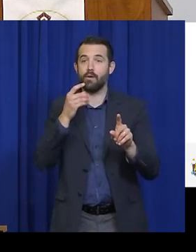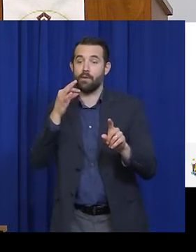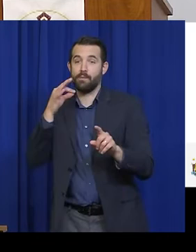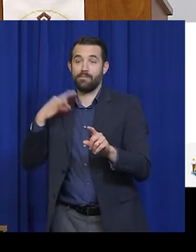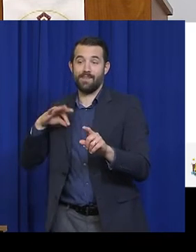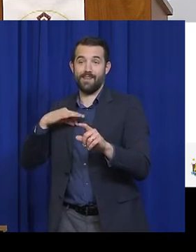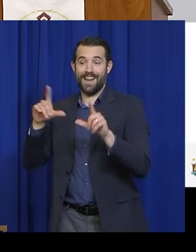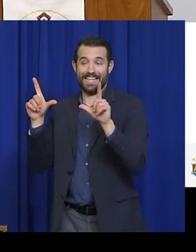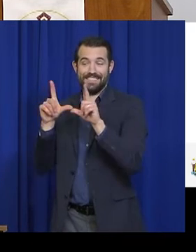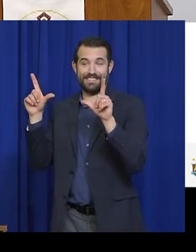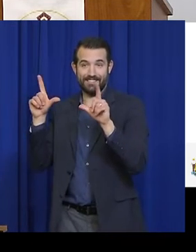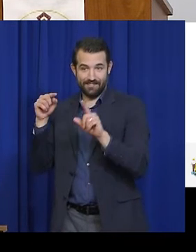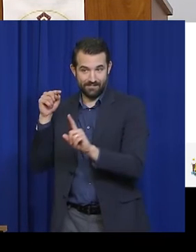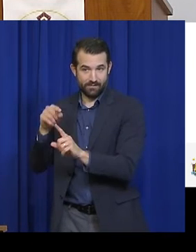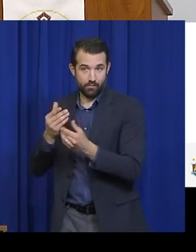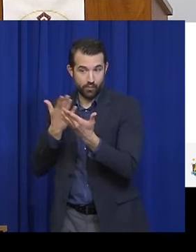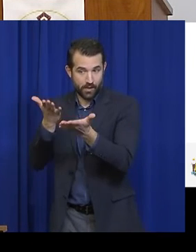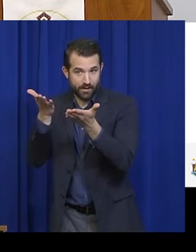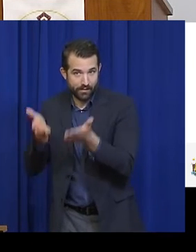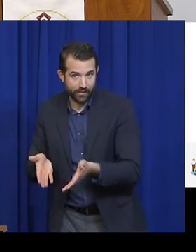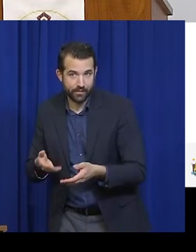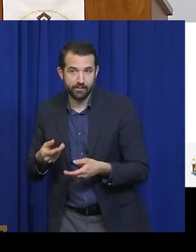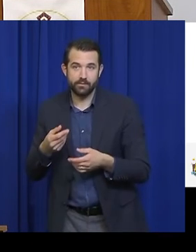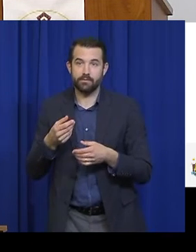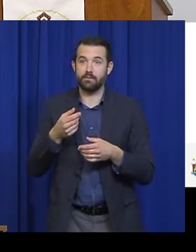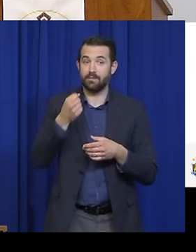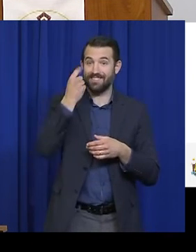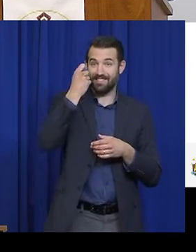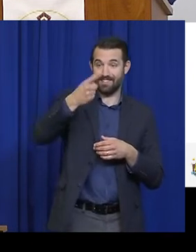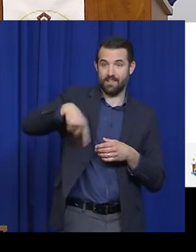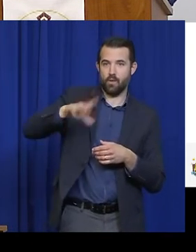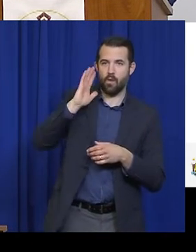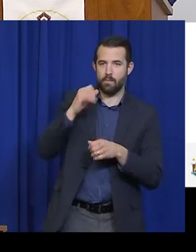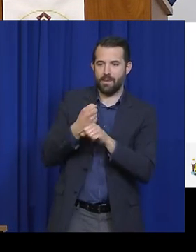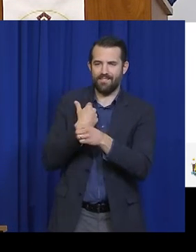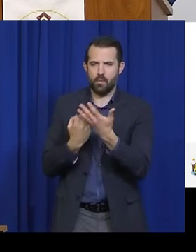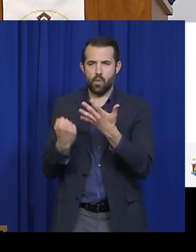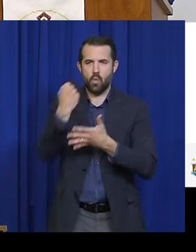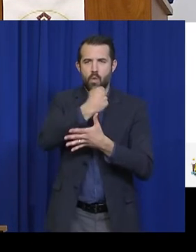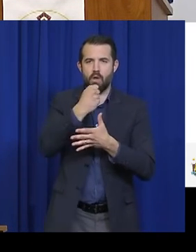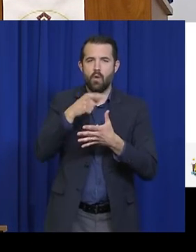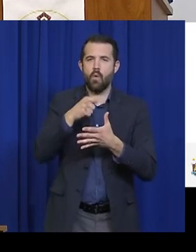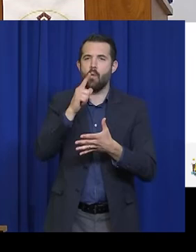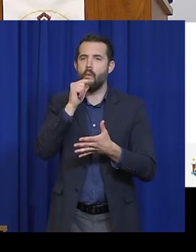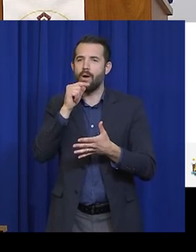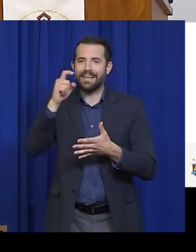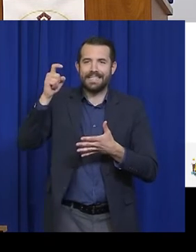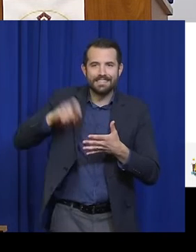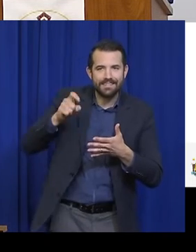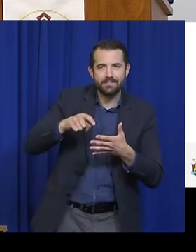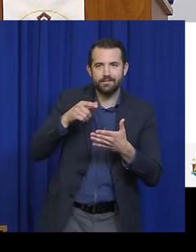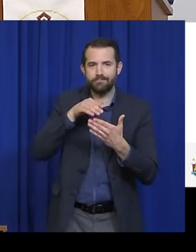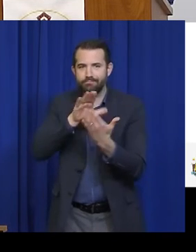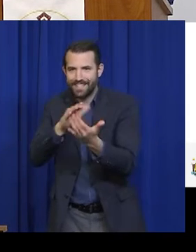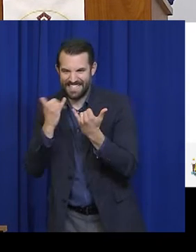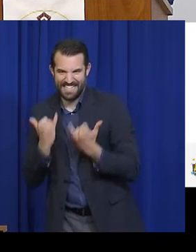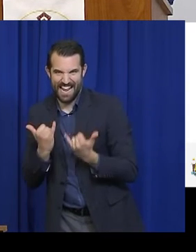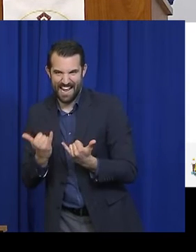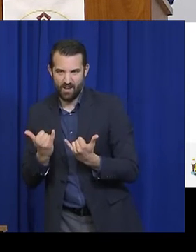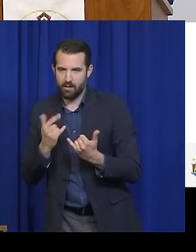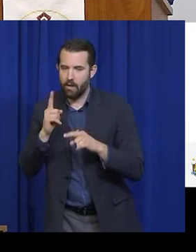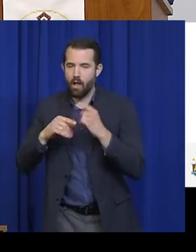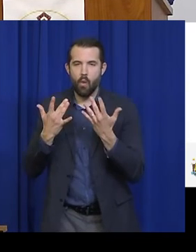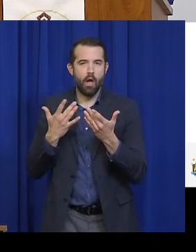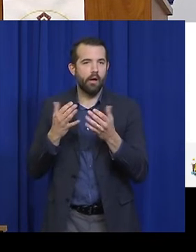recommendations that they prioritize care for patients with time-sensitive conditions, and that they assure the safety of